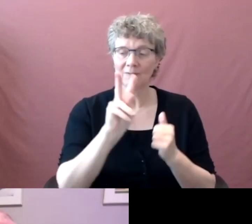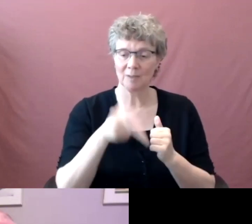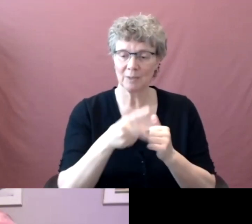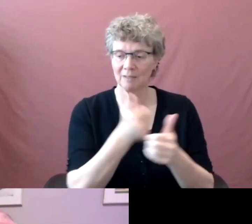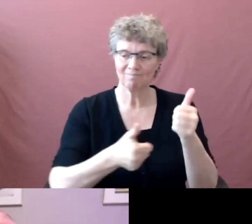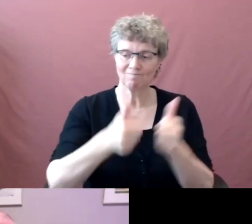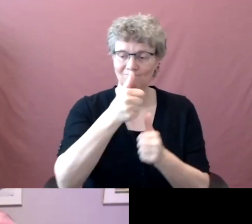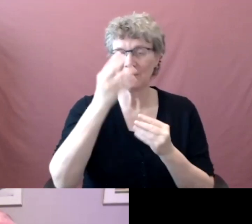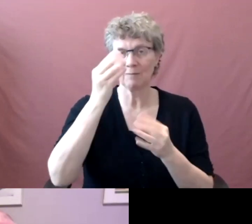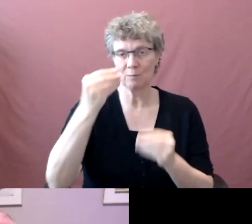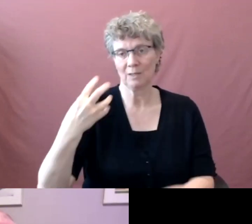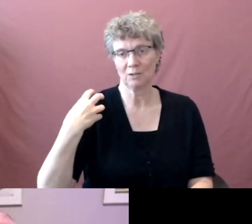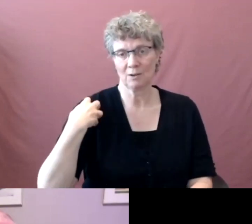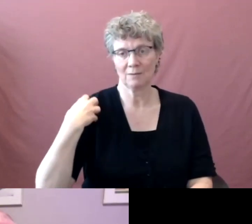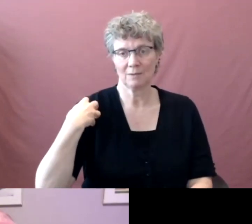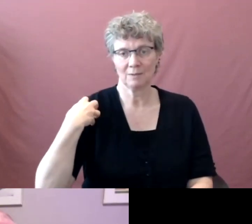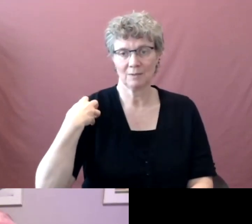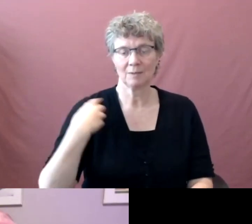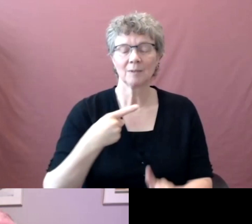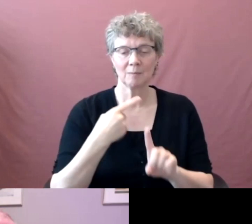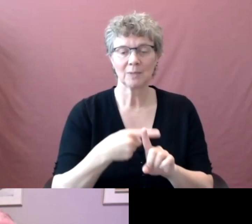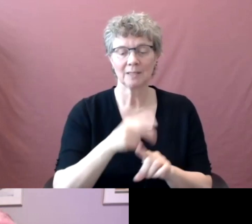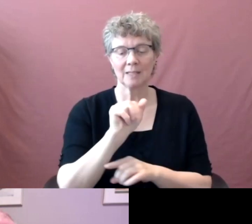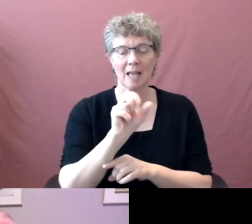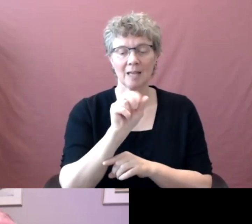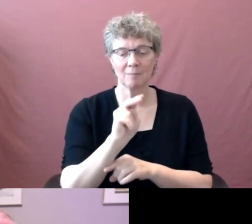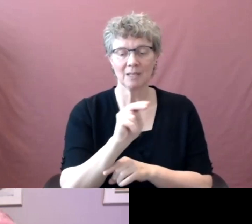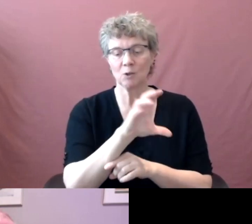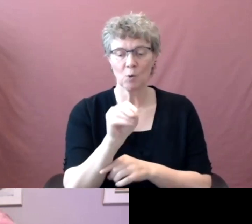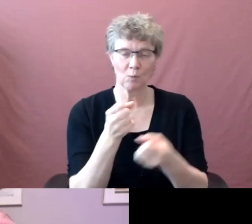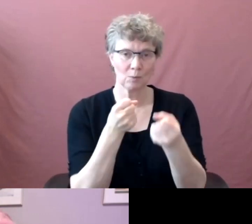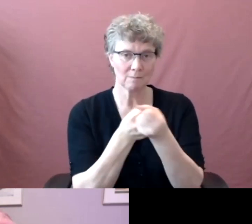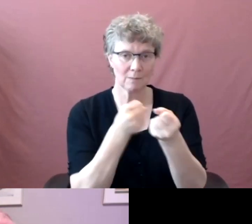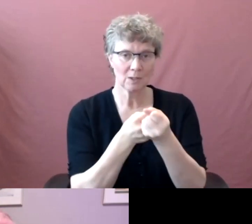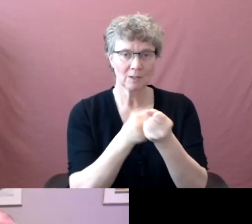Dr Administrative Co-Sponsor-Sponsor of the IT Workstream.